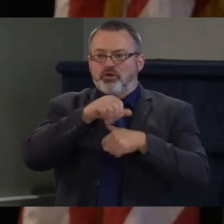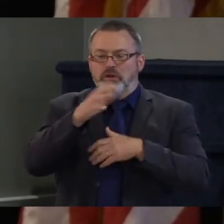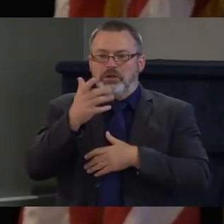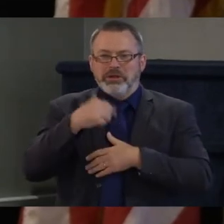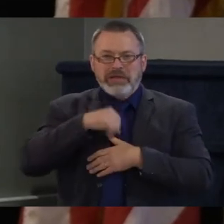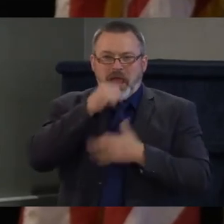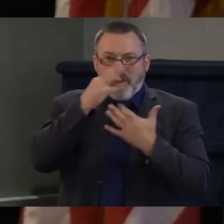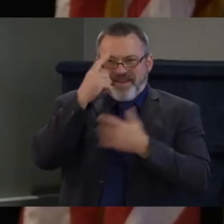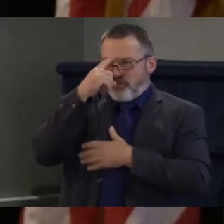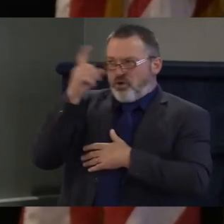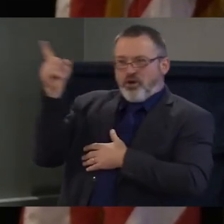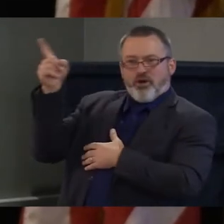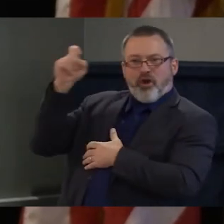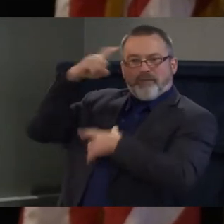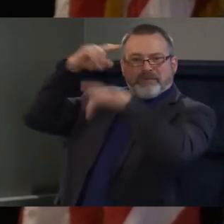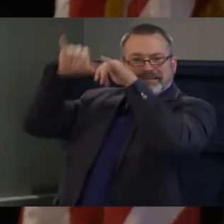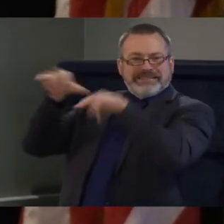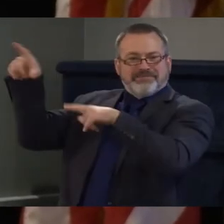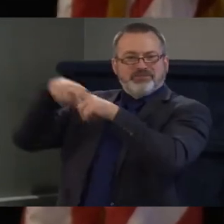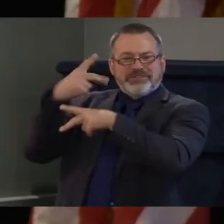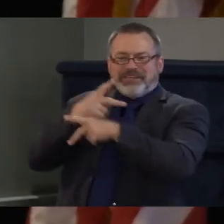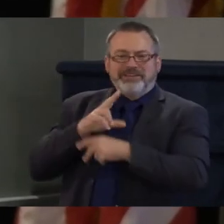and becca ballen